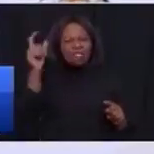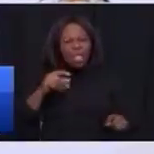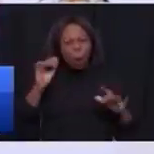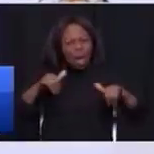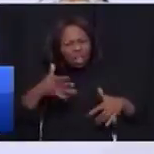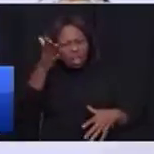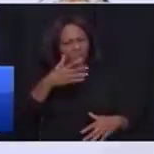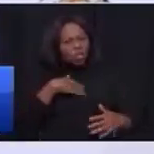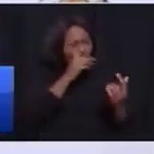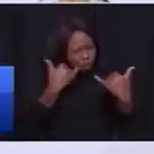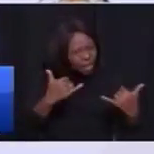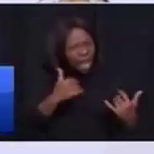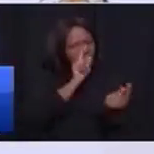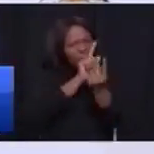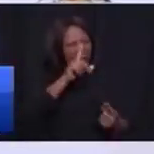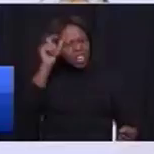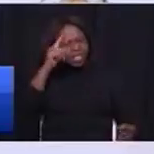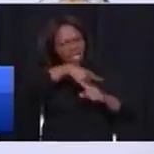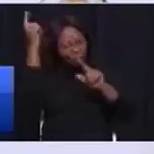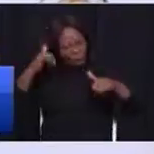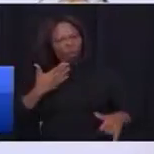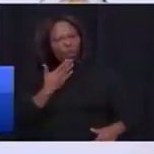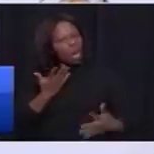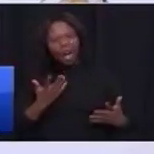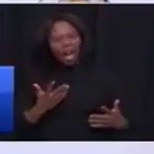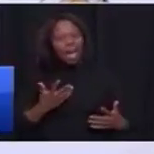with minister Mbalula today you are waiting for hundred days